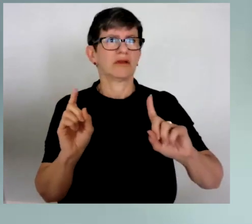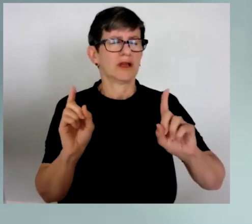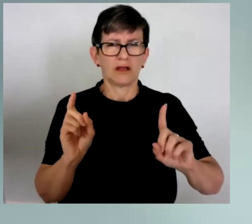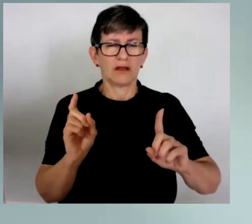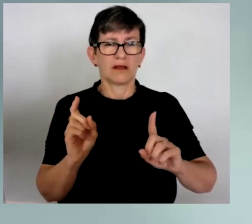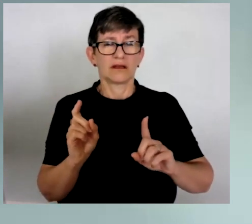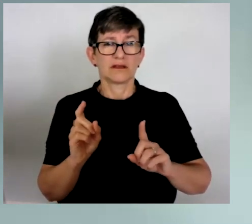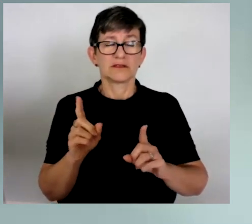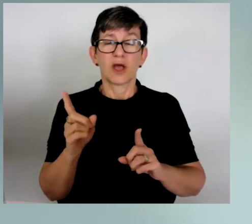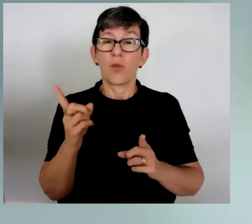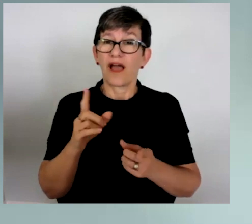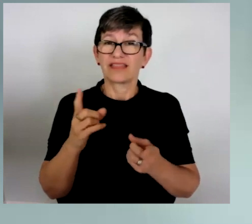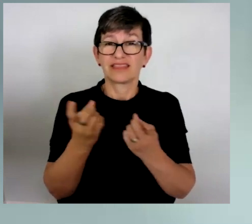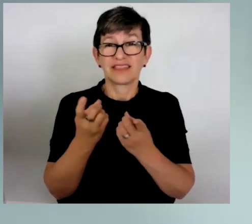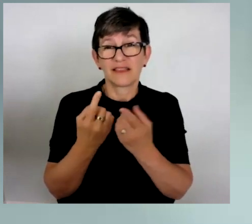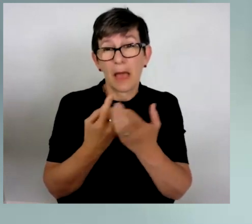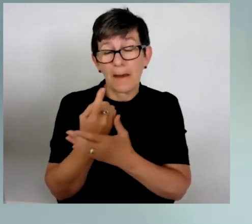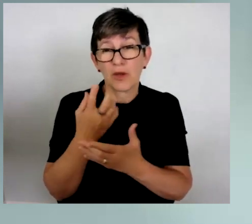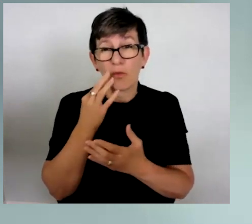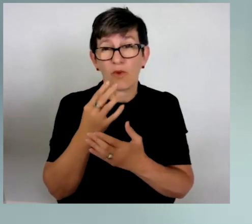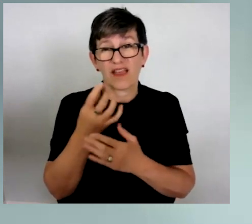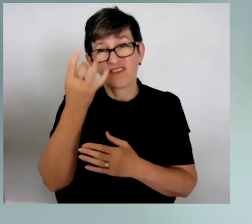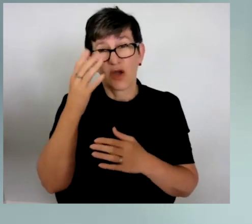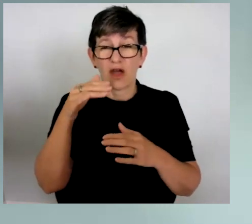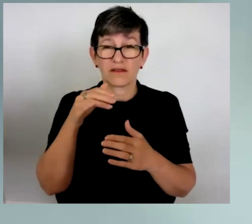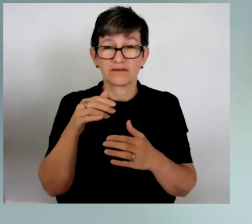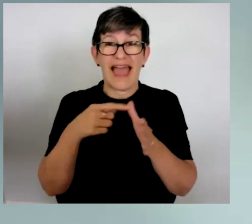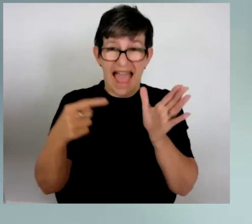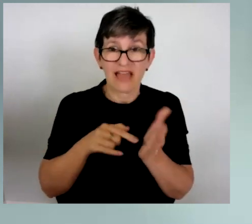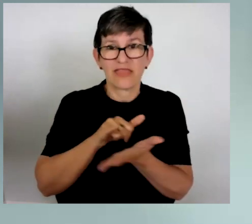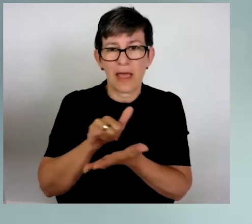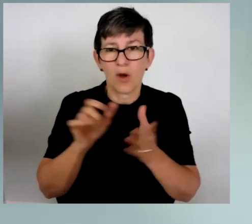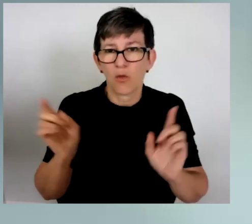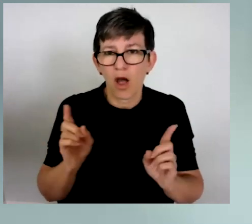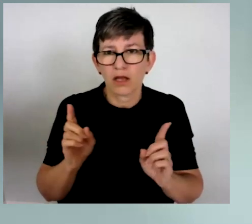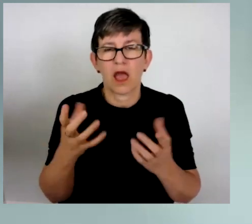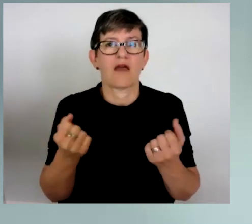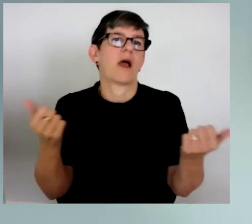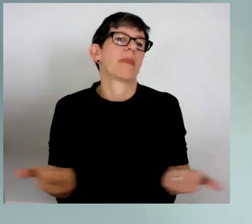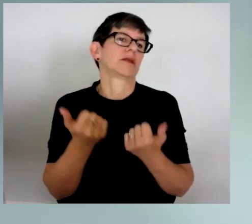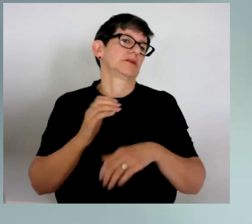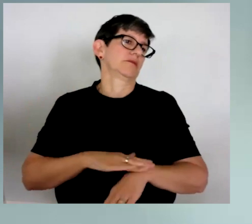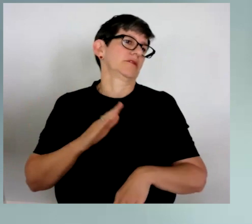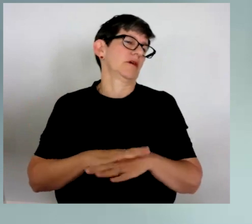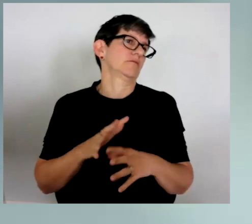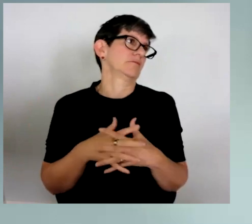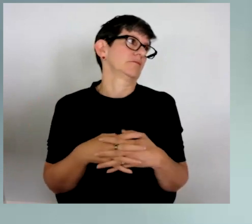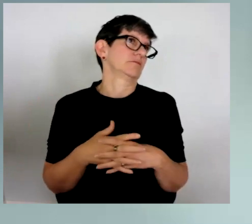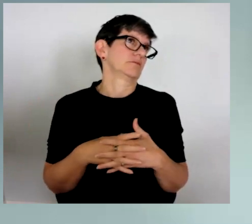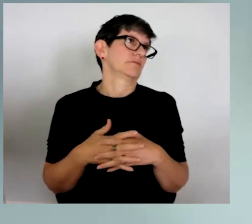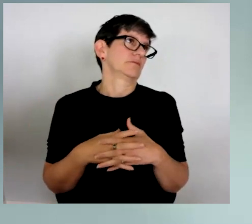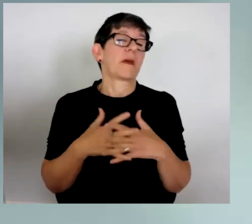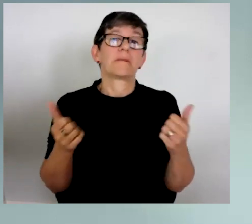behind by an airline, one thing you have a lot of is time. And so I had plenty of time to sit down and write about my experience.